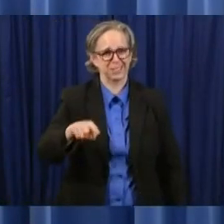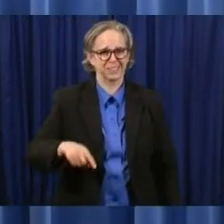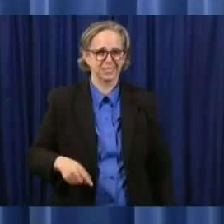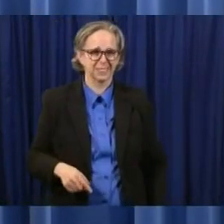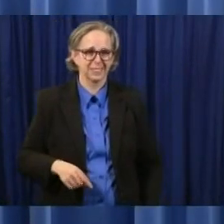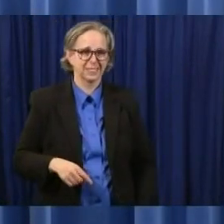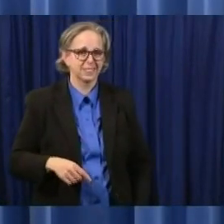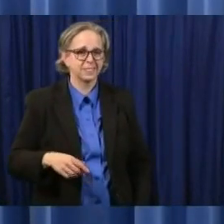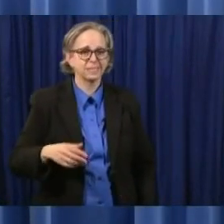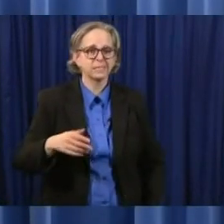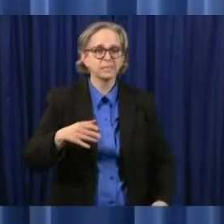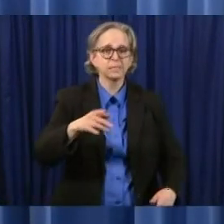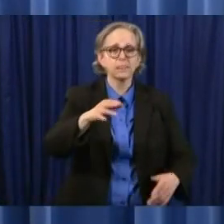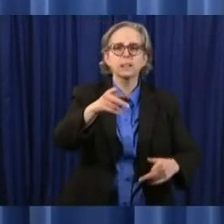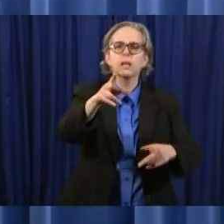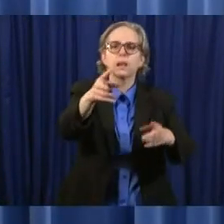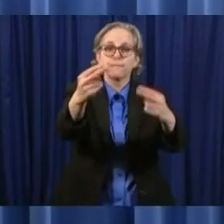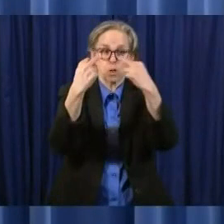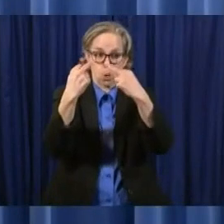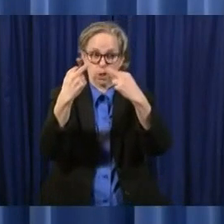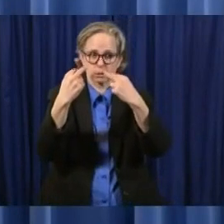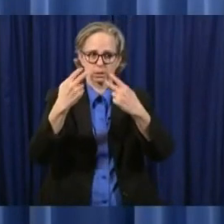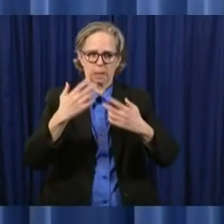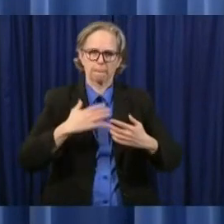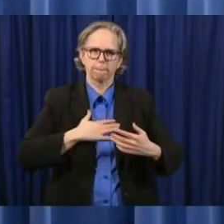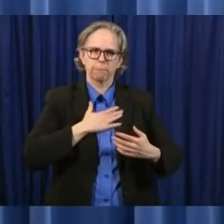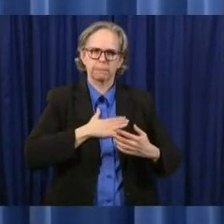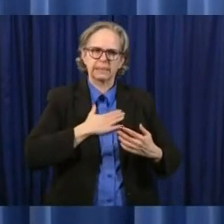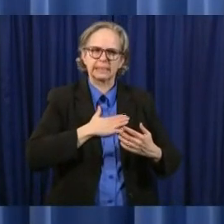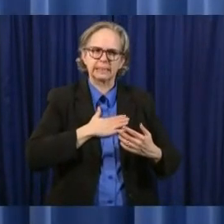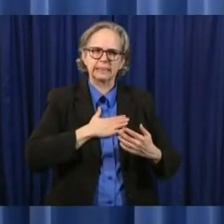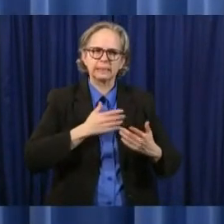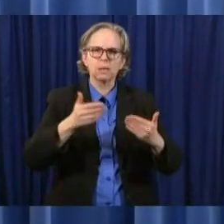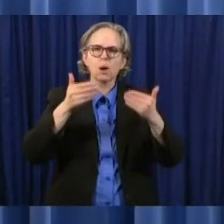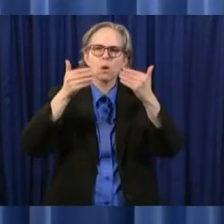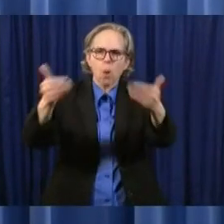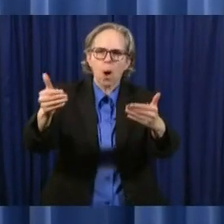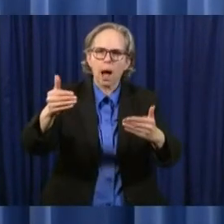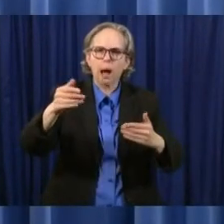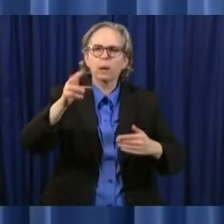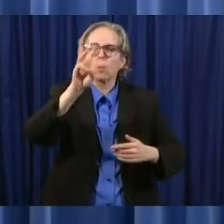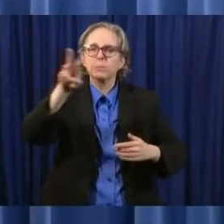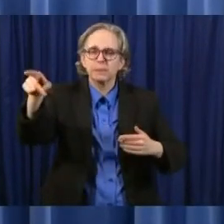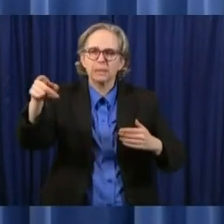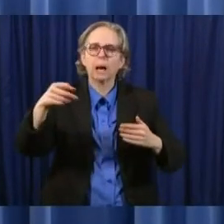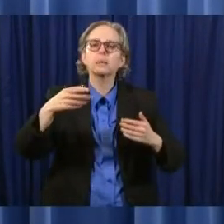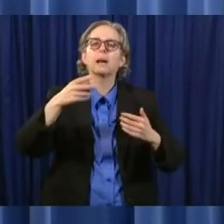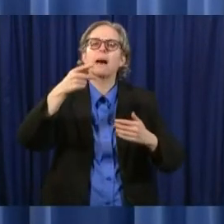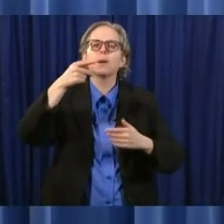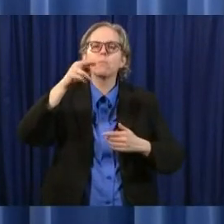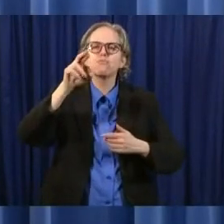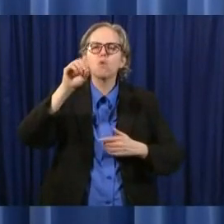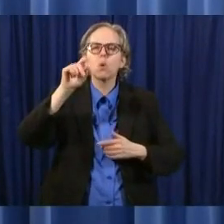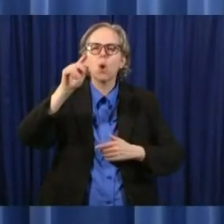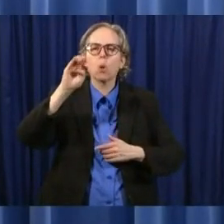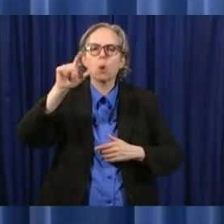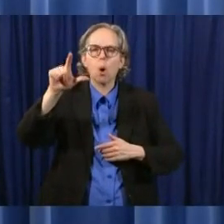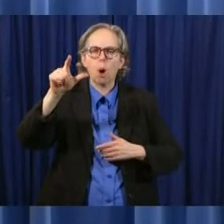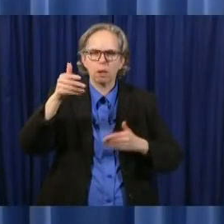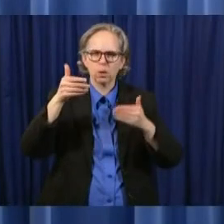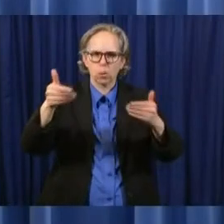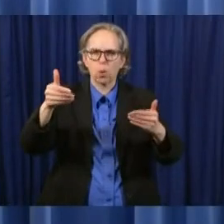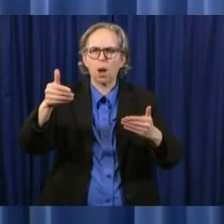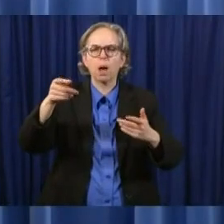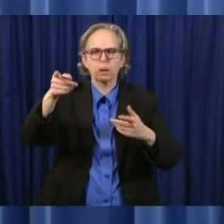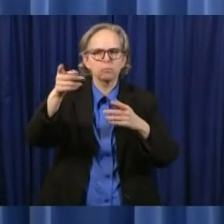that we have put forth i'm going to ask the lieutenant governor a moment to talk about these because he he he worked on these but